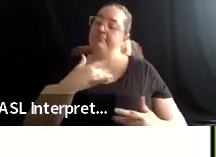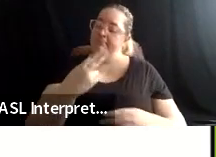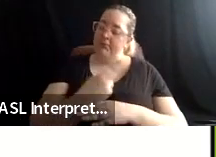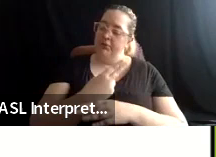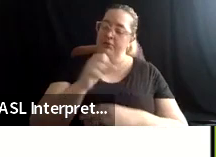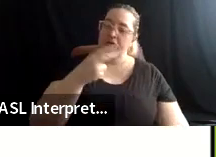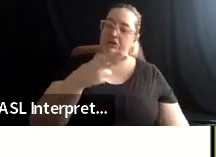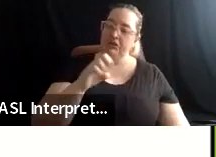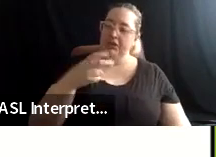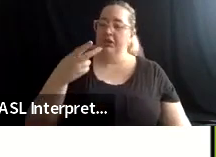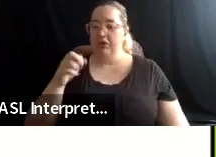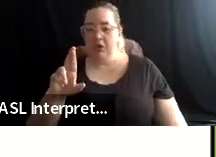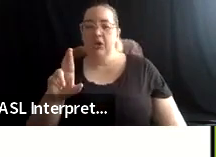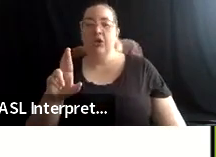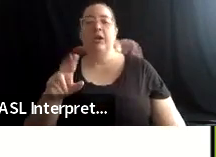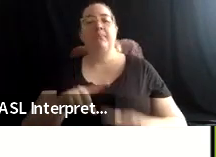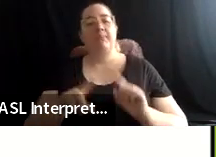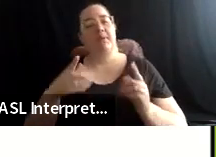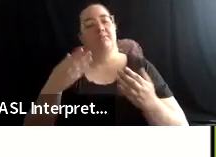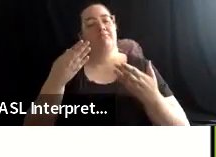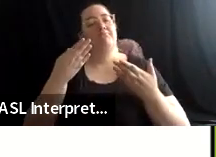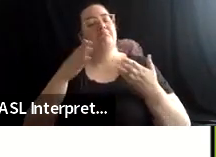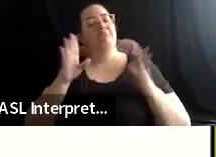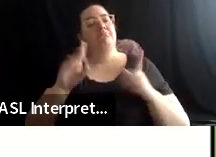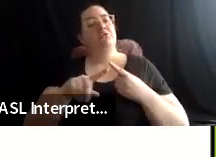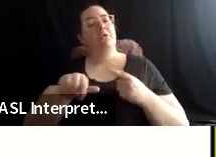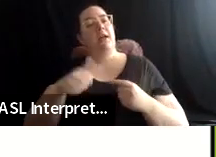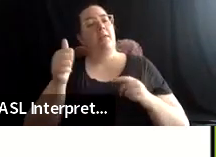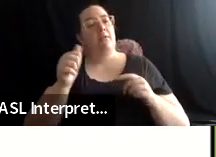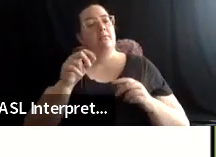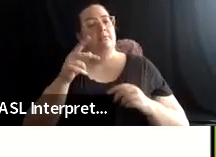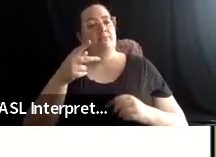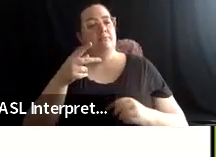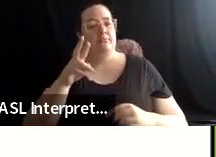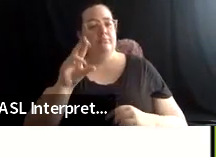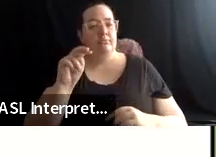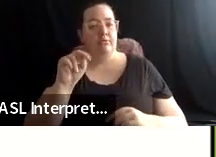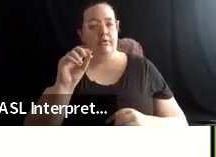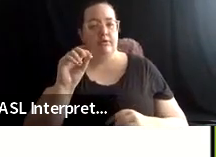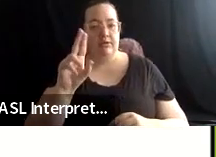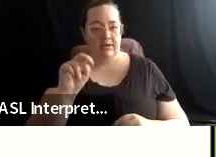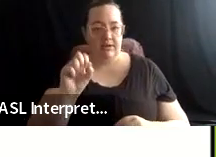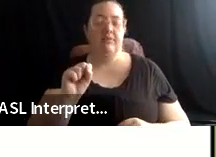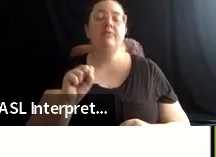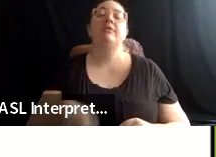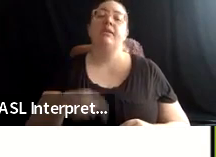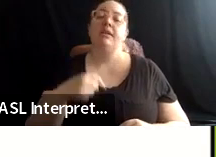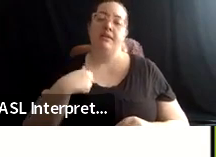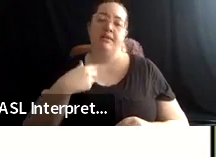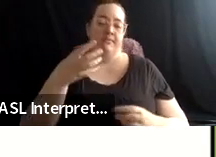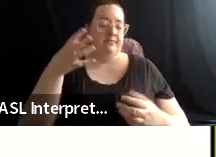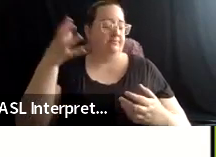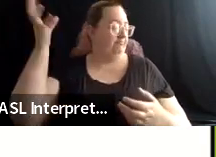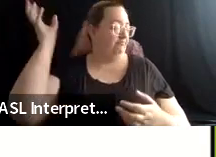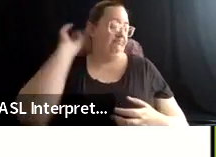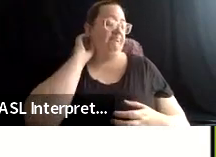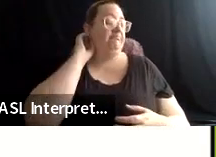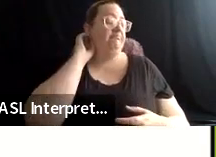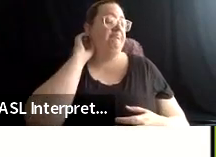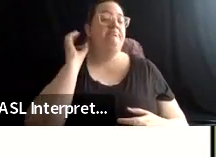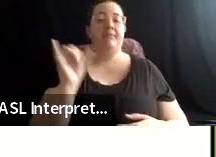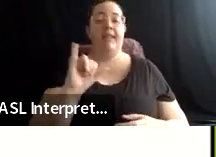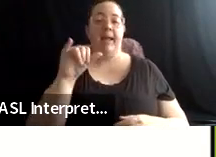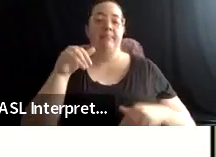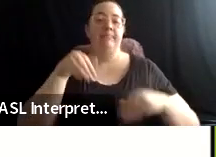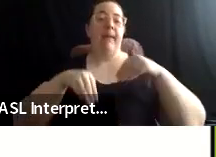I have long wavy brown hair pulled in a bun to the side like a ballet teacher. It's brown, but actually really heavily silvered and probably